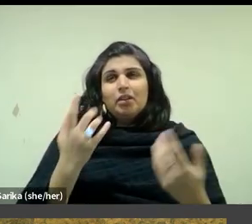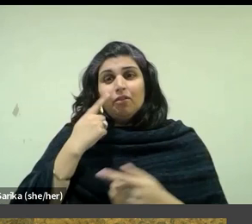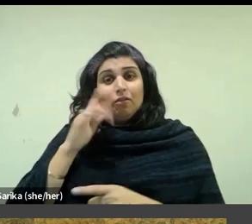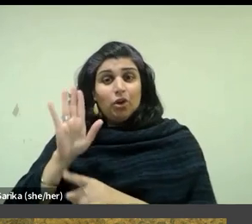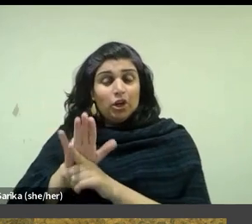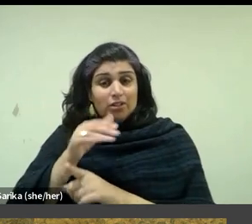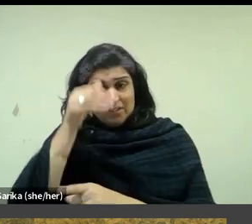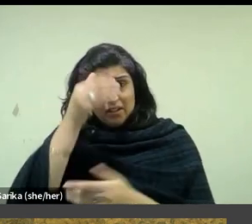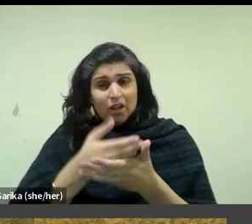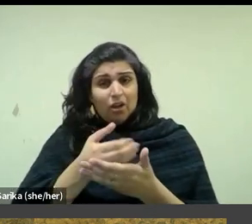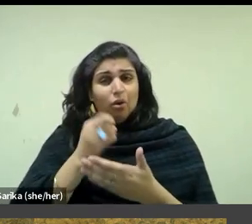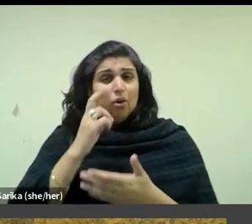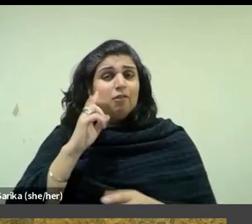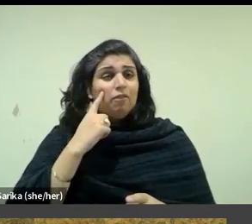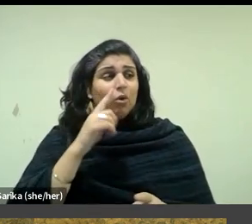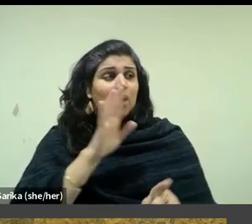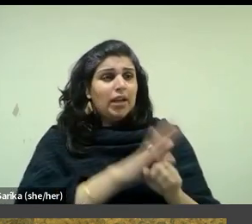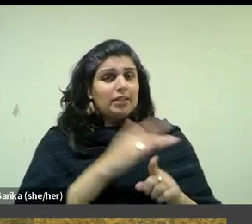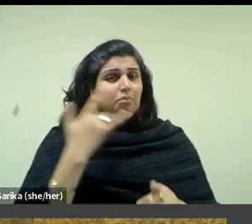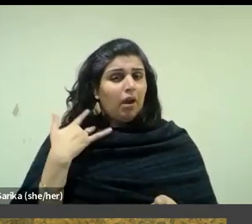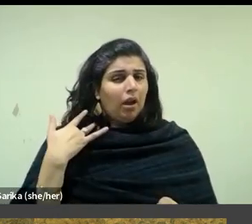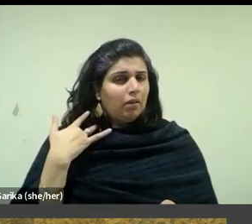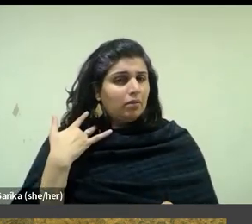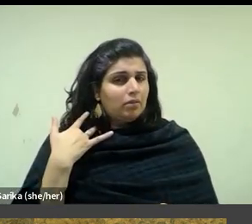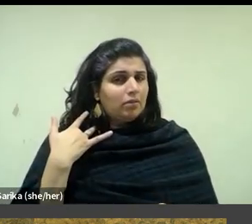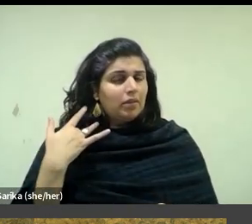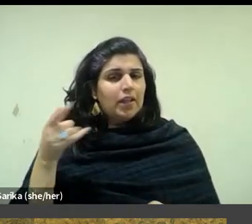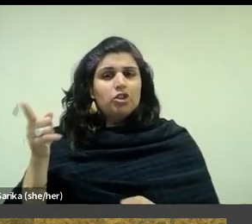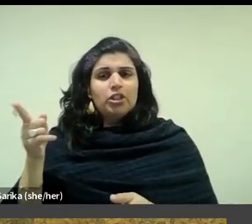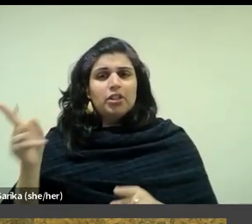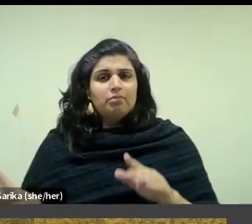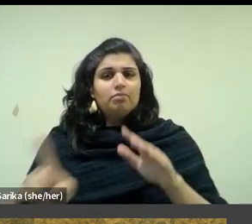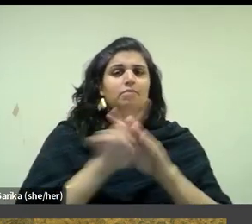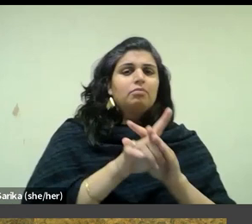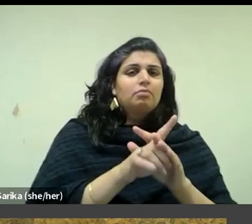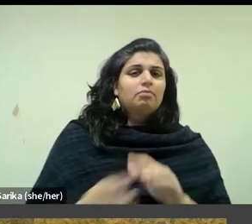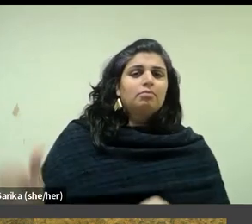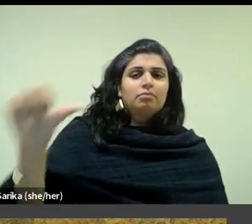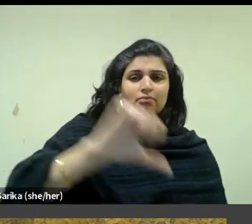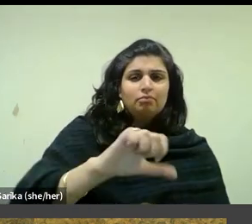son or for one of his models that Madame Voyard fills that carafe?